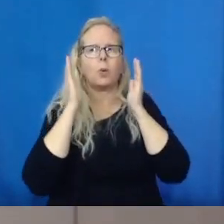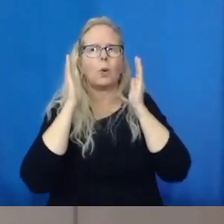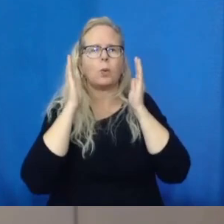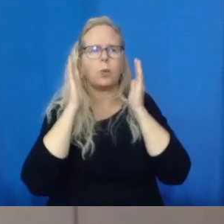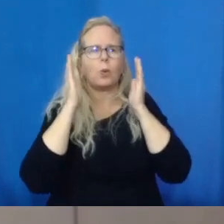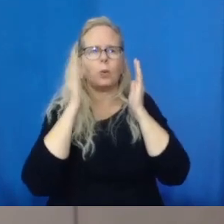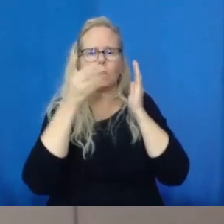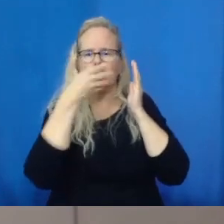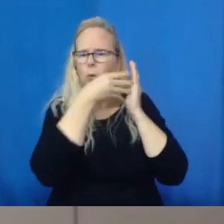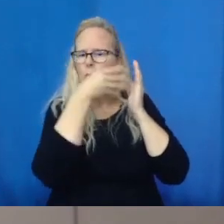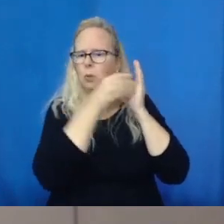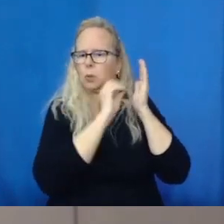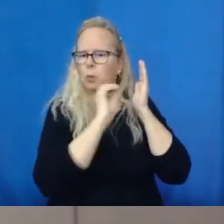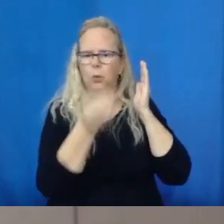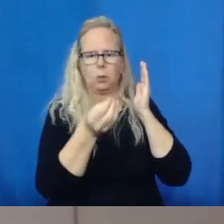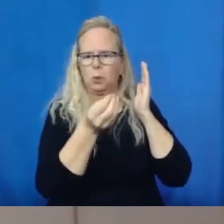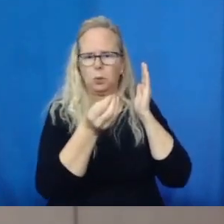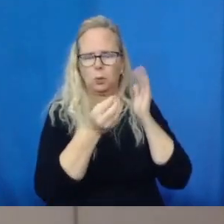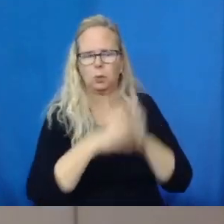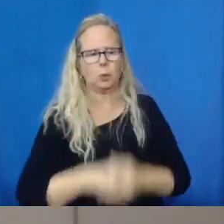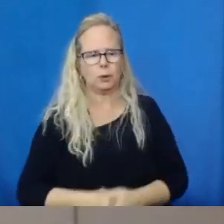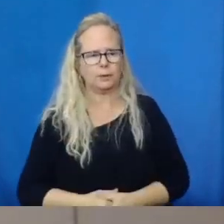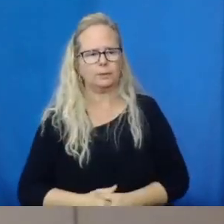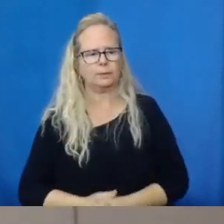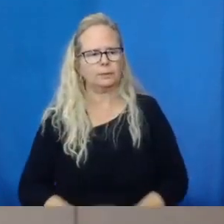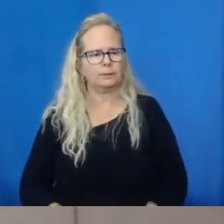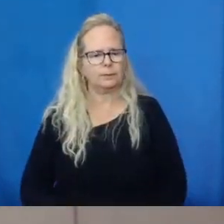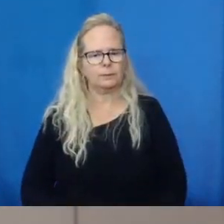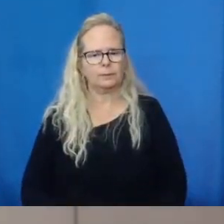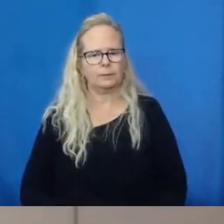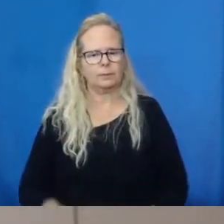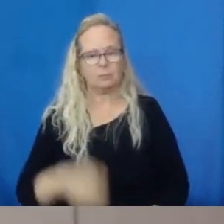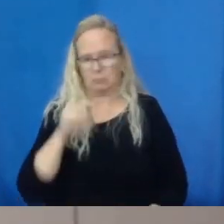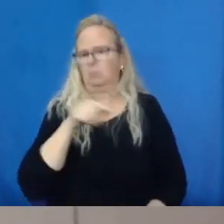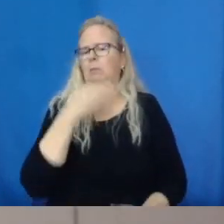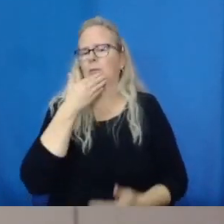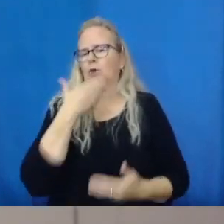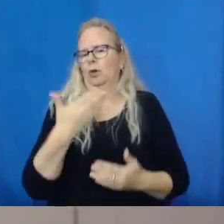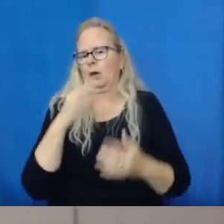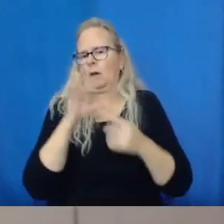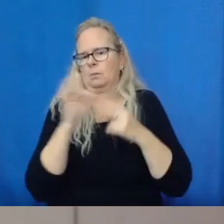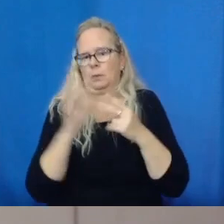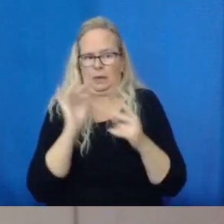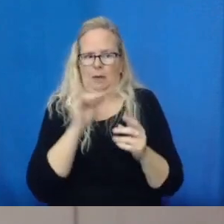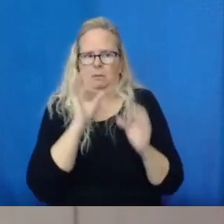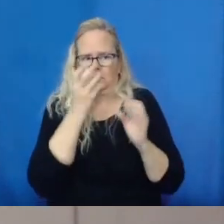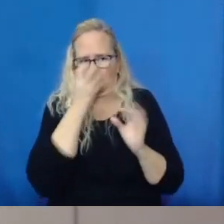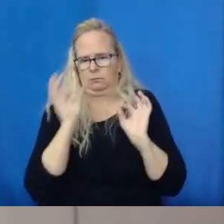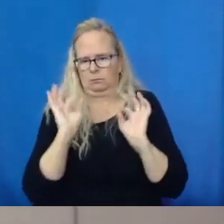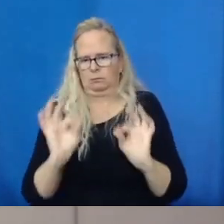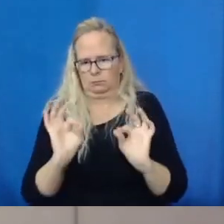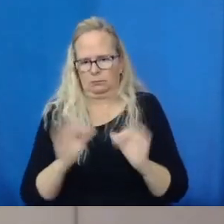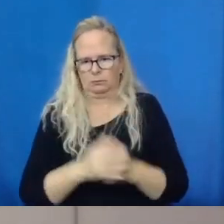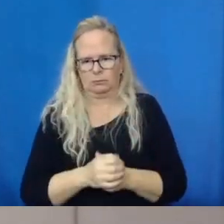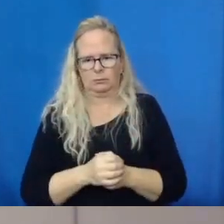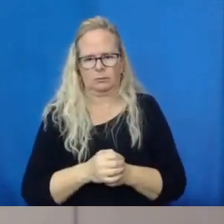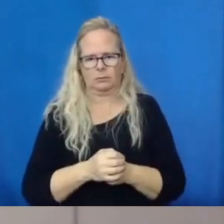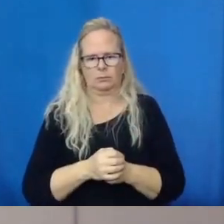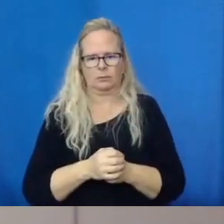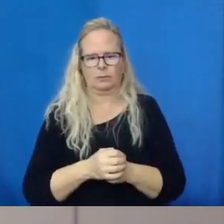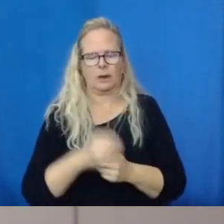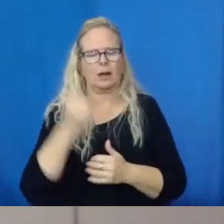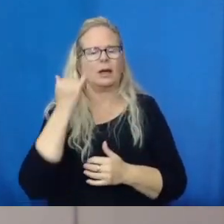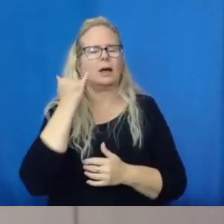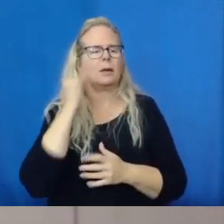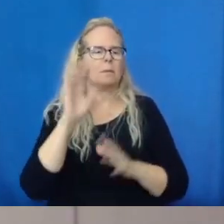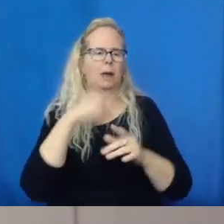This is, I won't put this one on, but that's a true N95 approved mask. So the reason, the reason